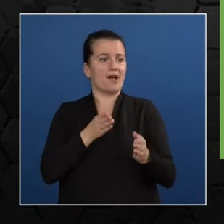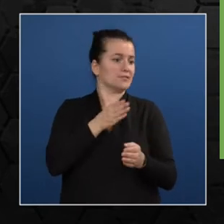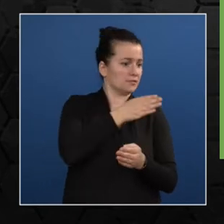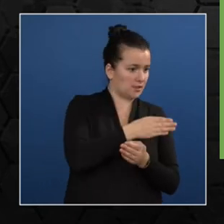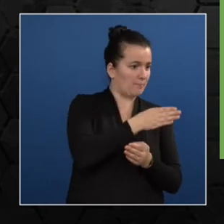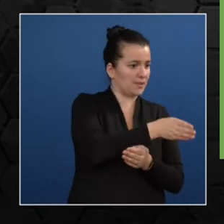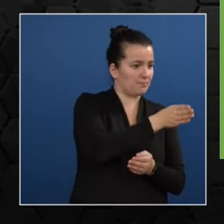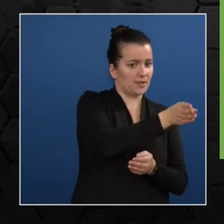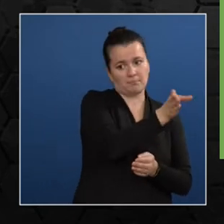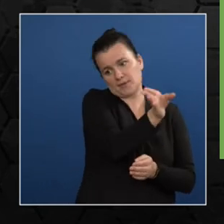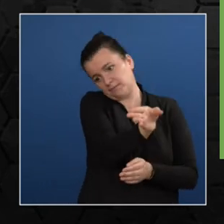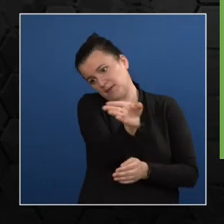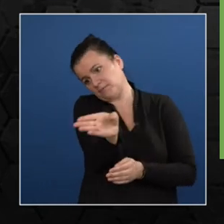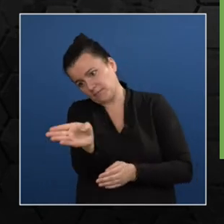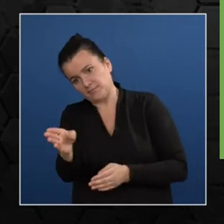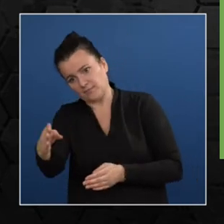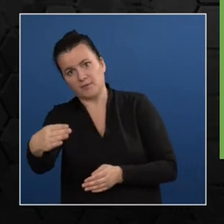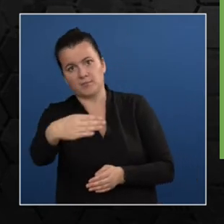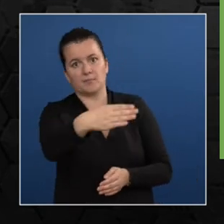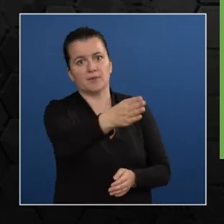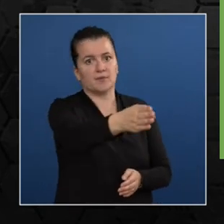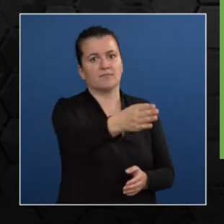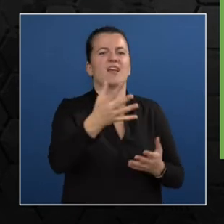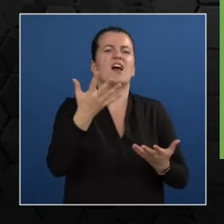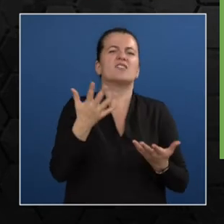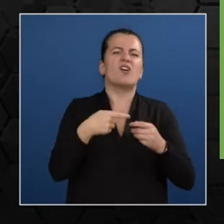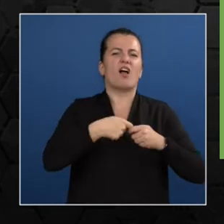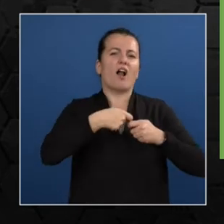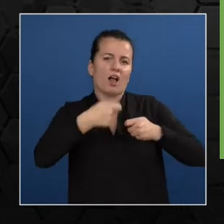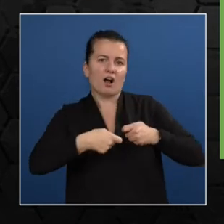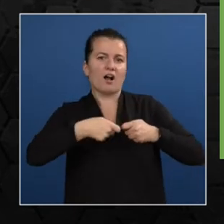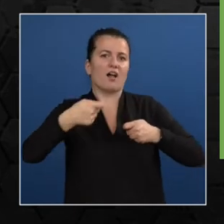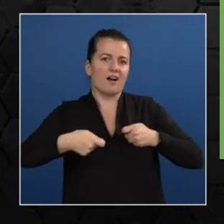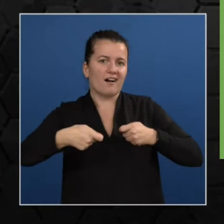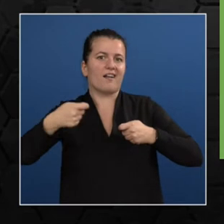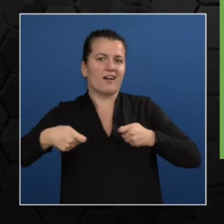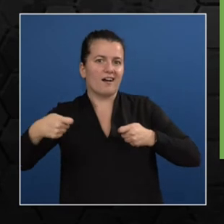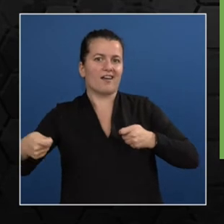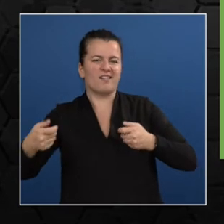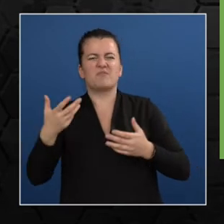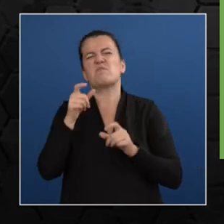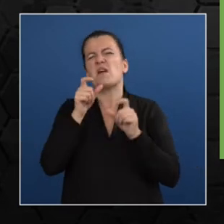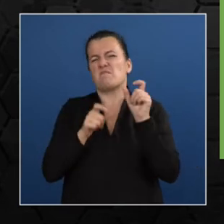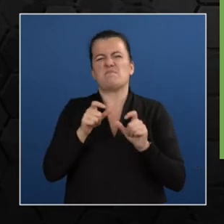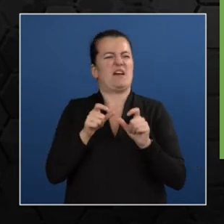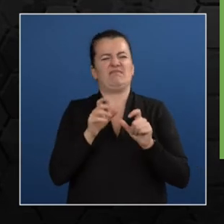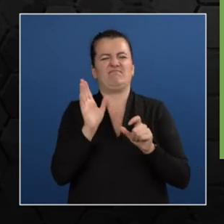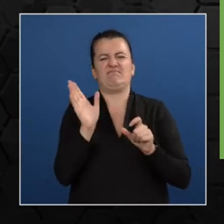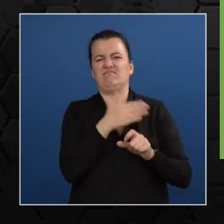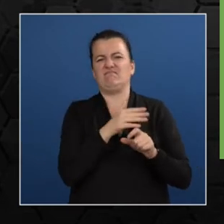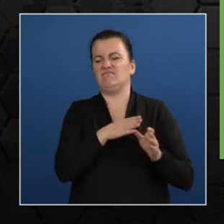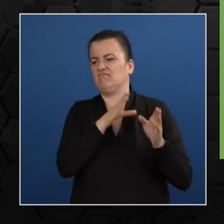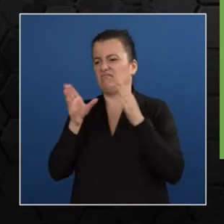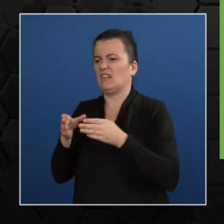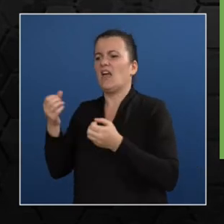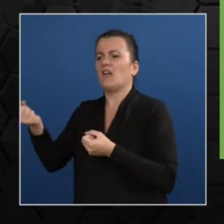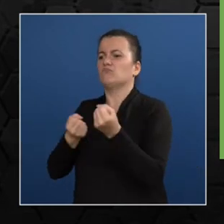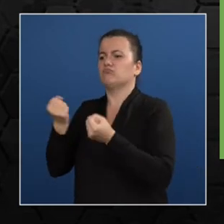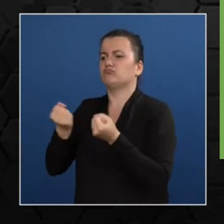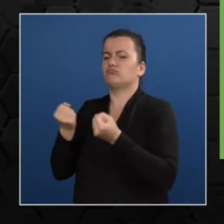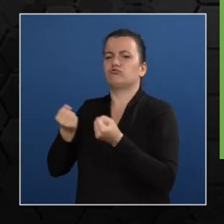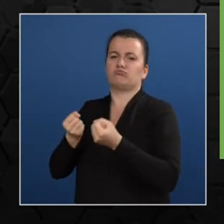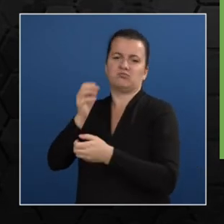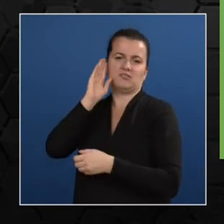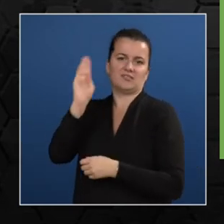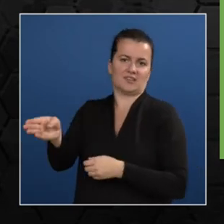occasions, it could lead to inadvertent delays. And that is why the population pool shifts towards private transportation